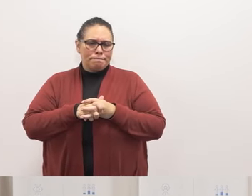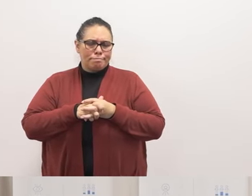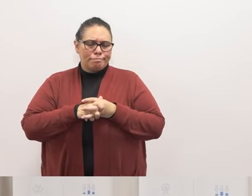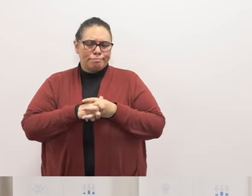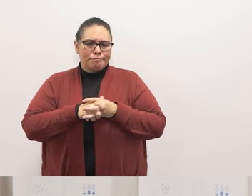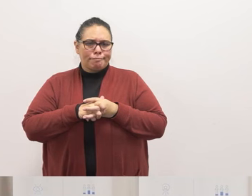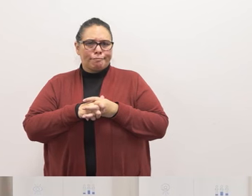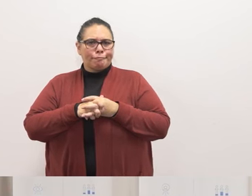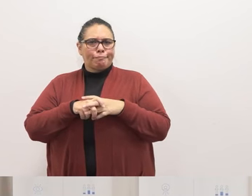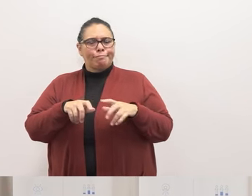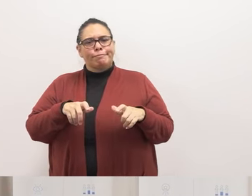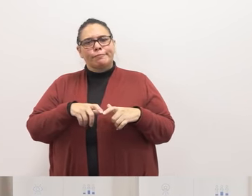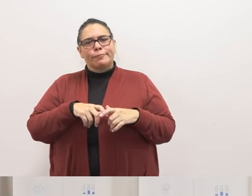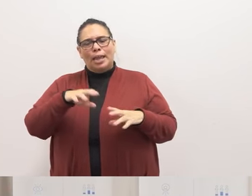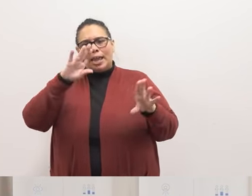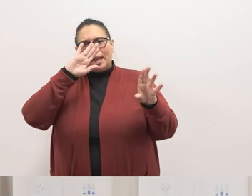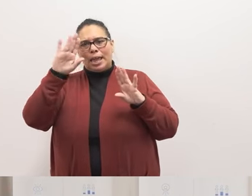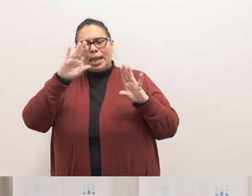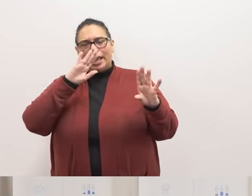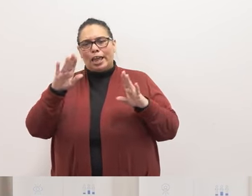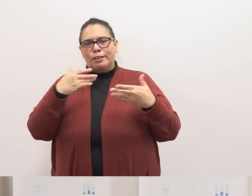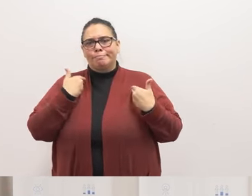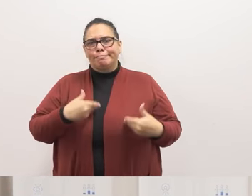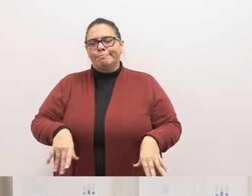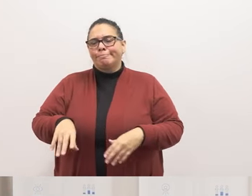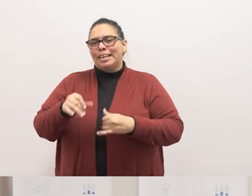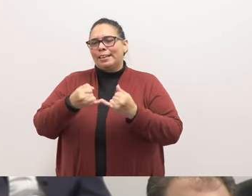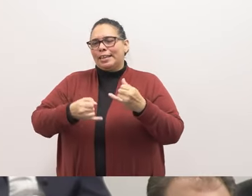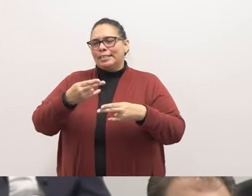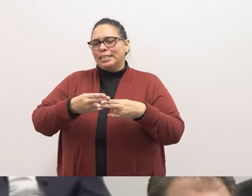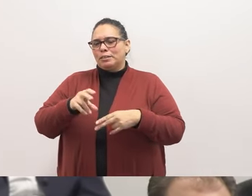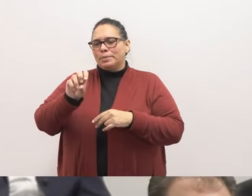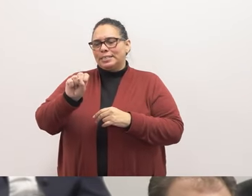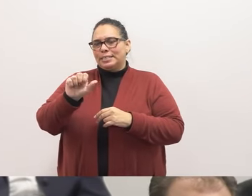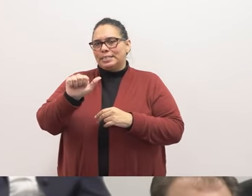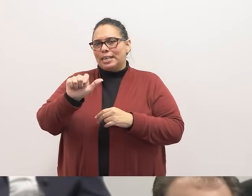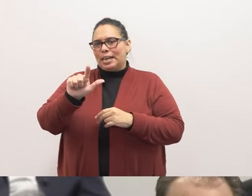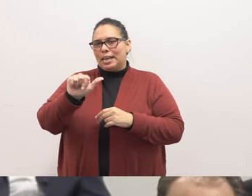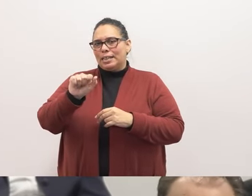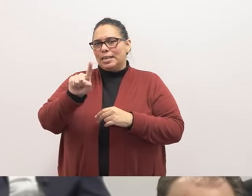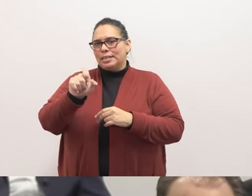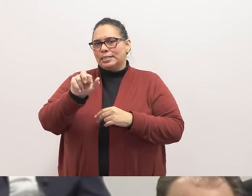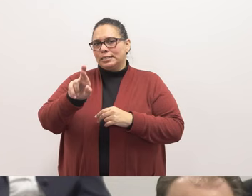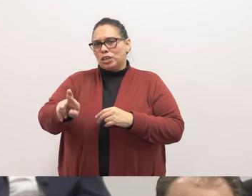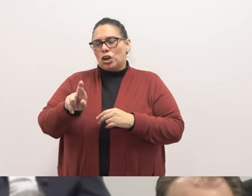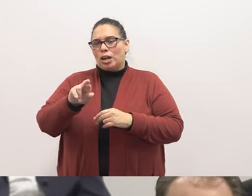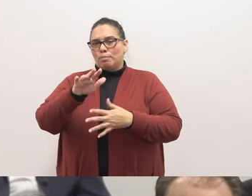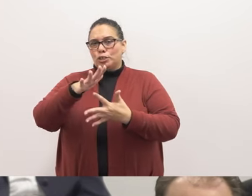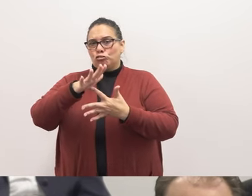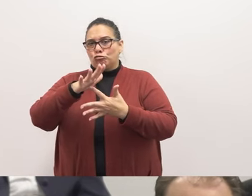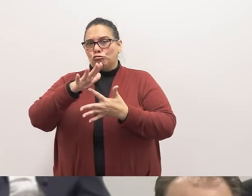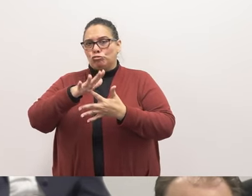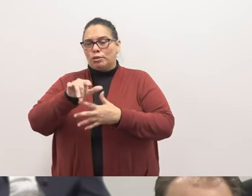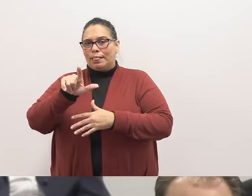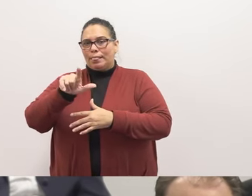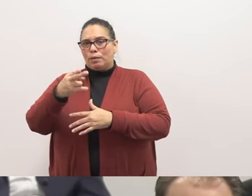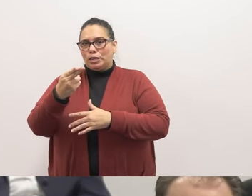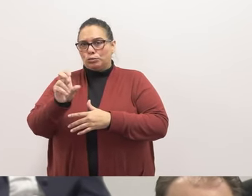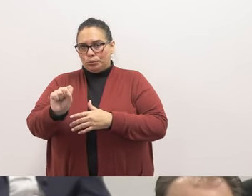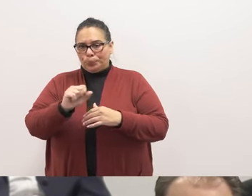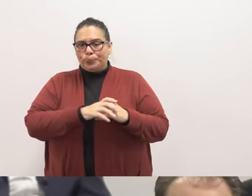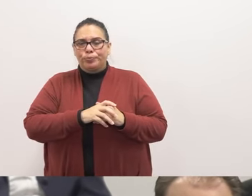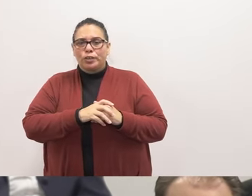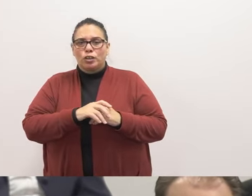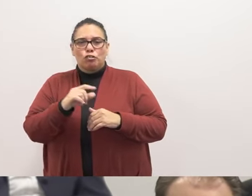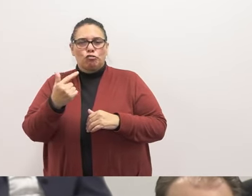Hello, my name is Luna Salazar. I'm a junior at Lakewood High School and part of Green School's campaign at Lakewood High